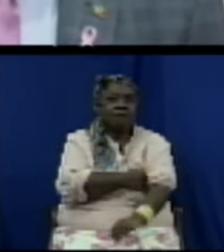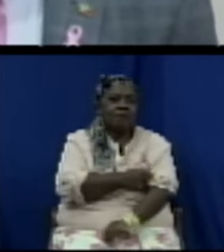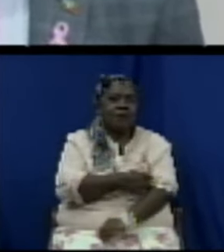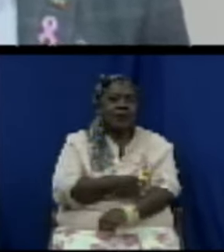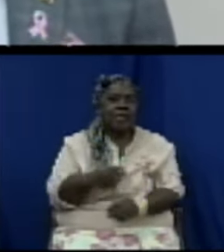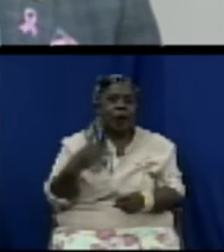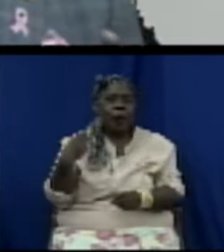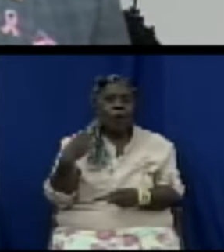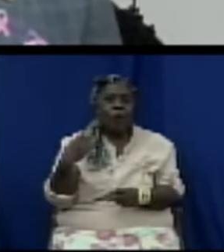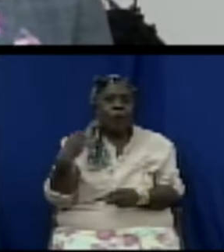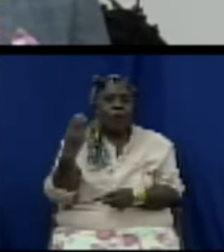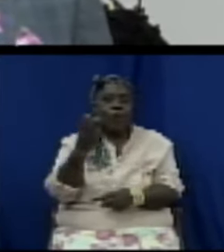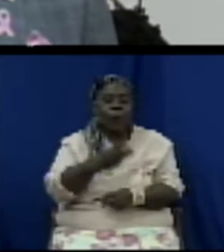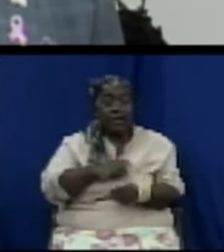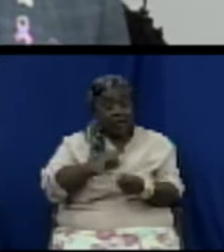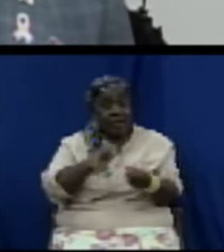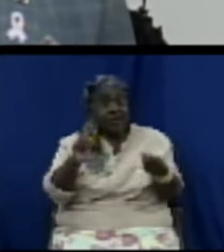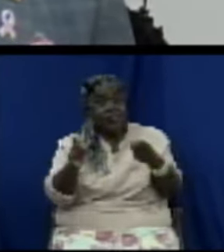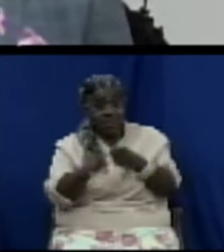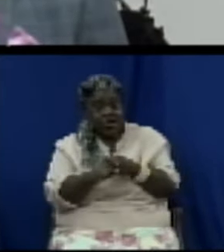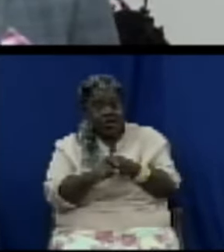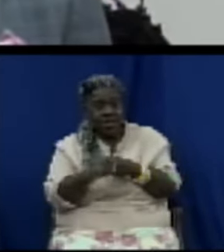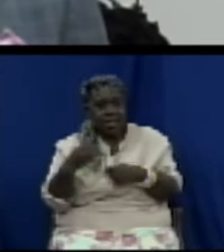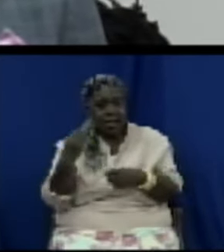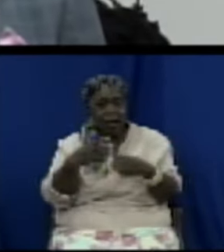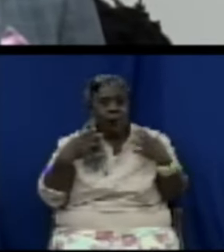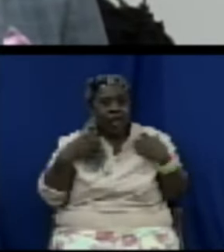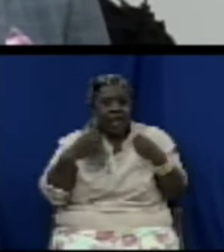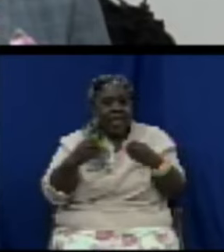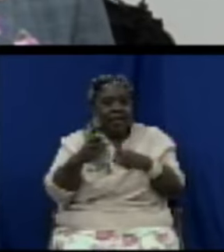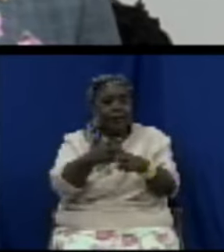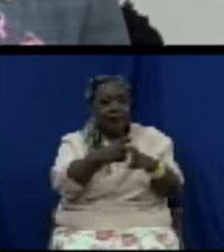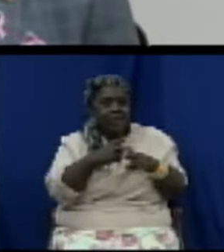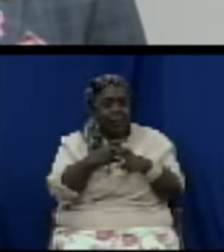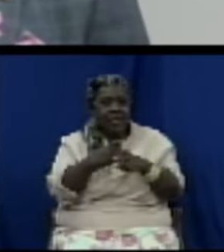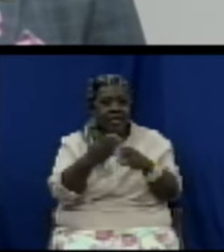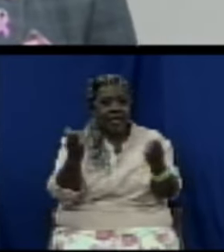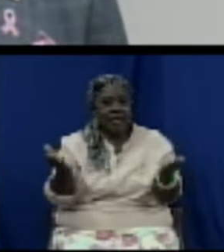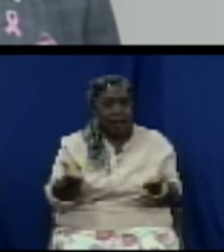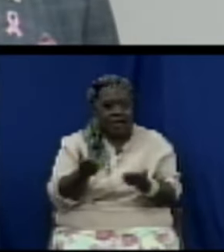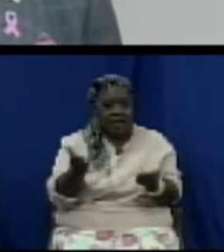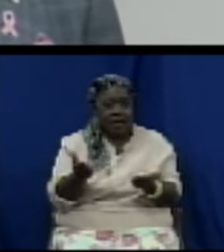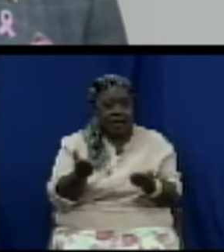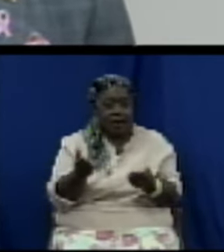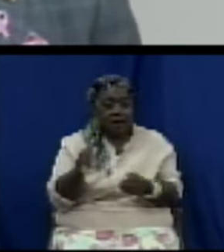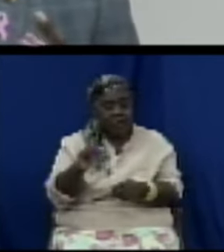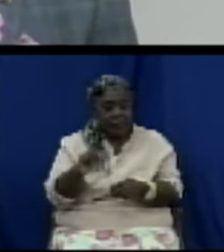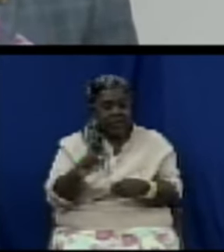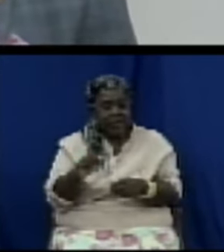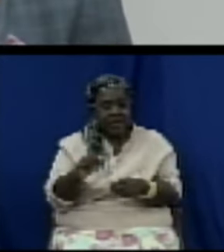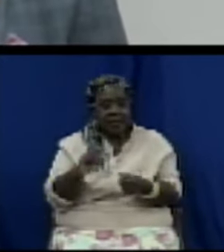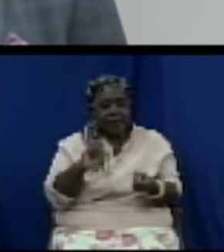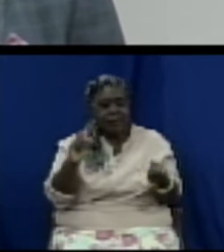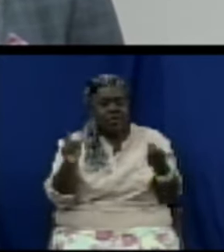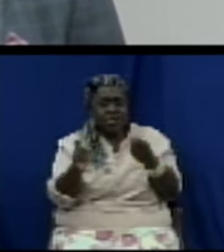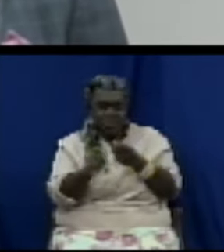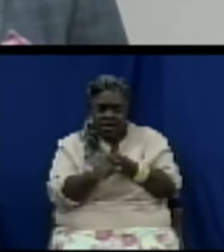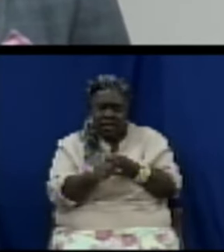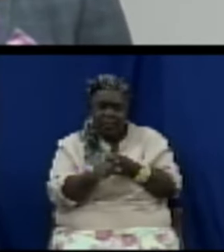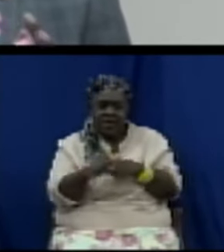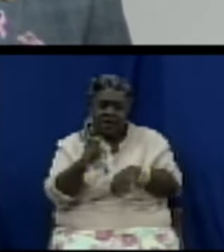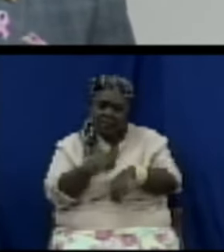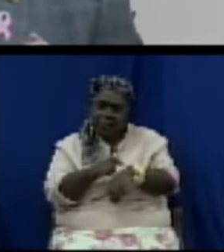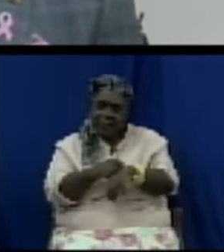that we want to create. Are there issues in health? Yes, because we are shifting the culture, shifting what we deliver, making it as modern as possible.